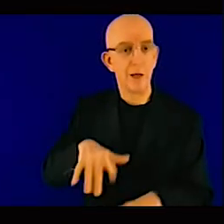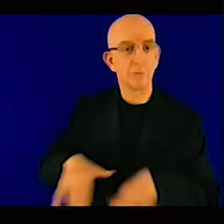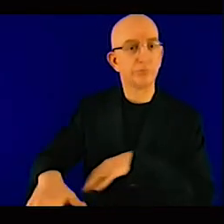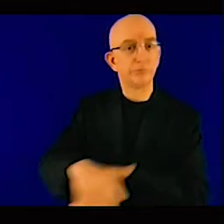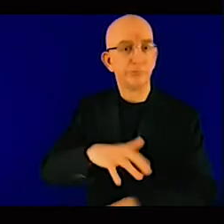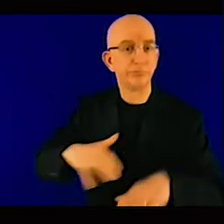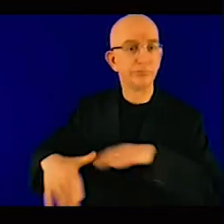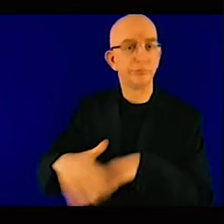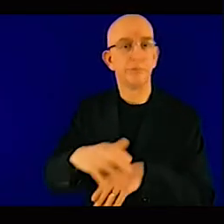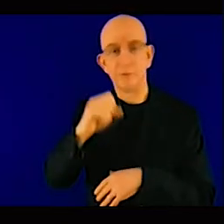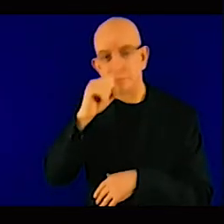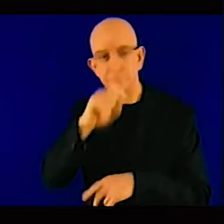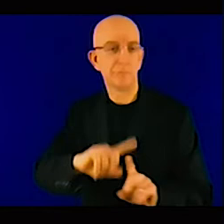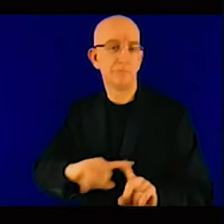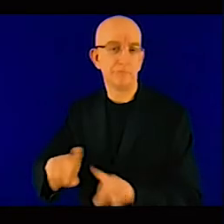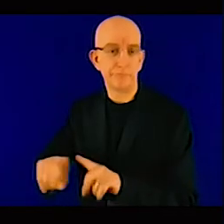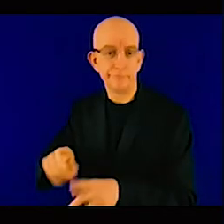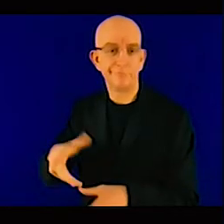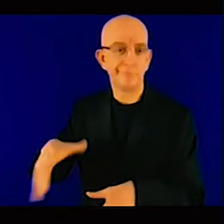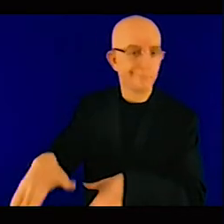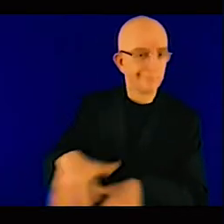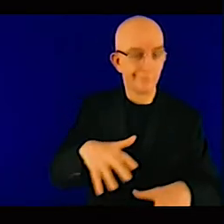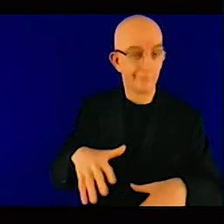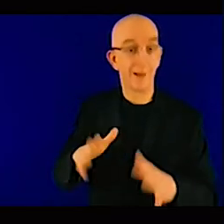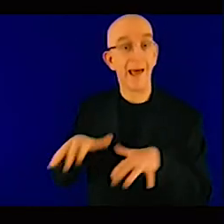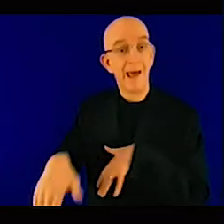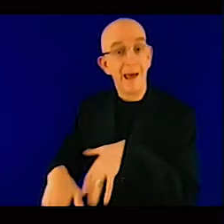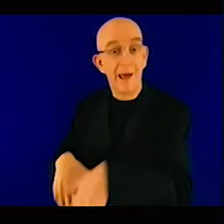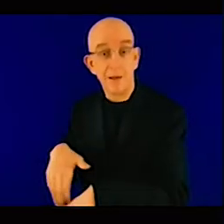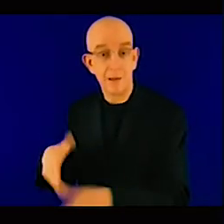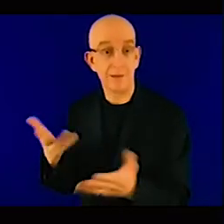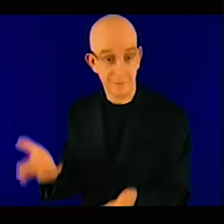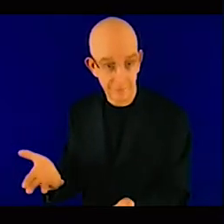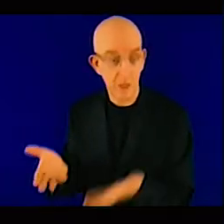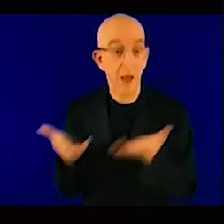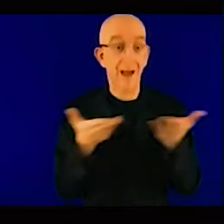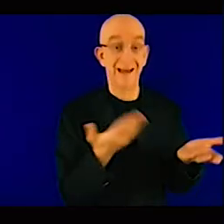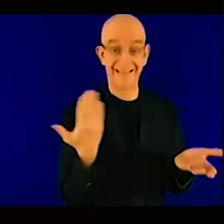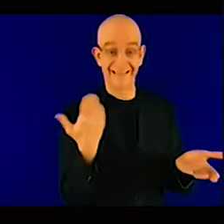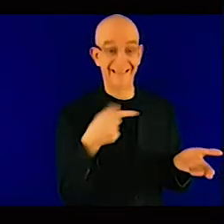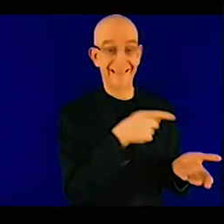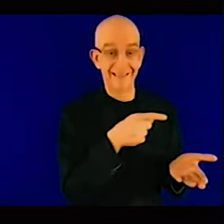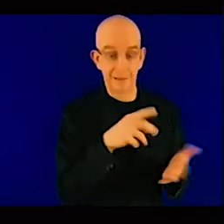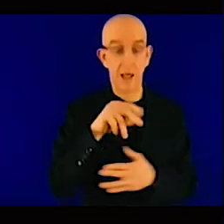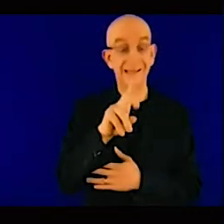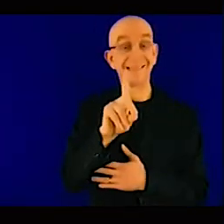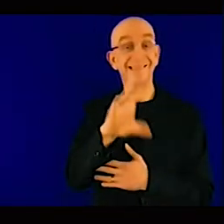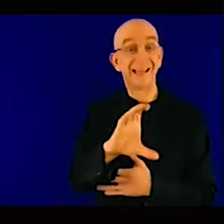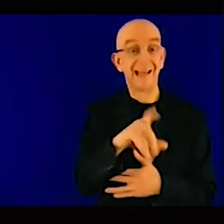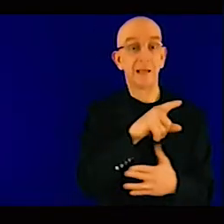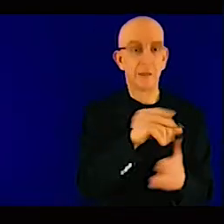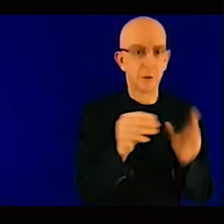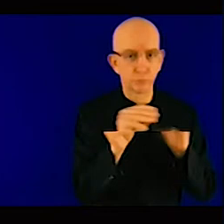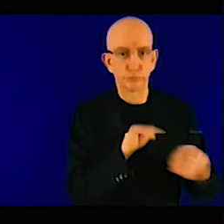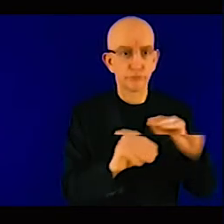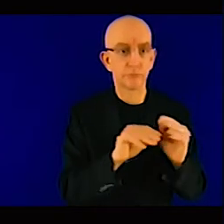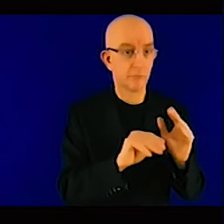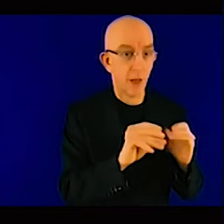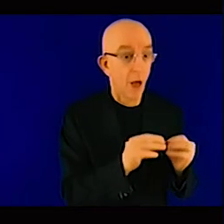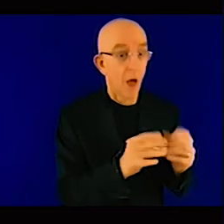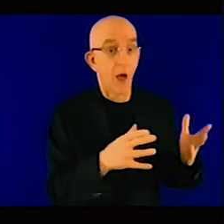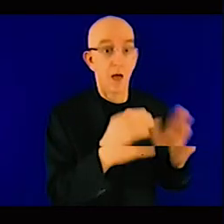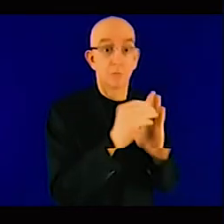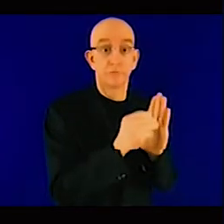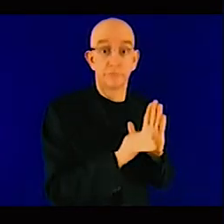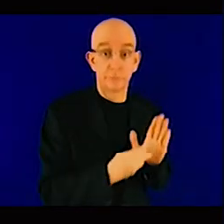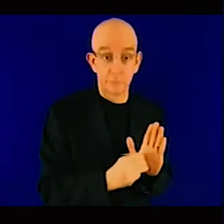ambitions in order to contribute for the achievement of the 1.5 degree target. And, uh,